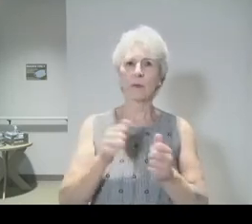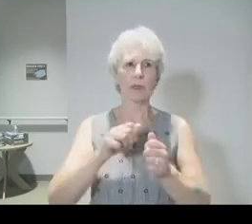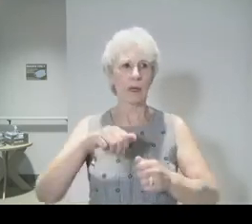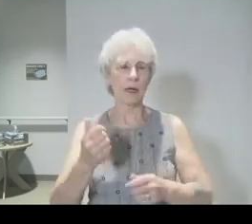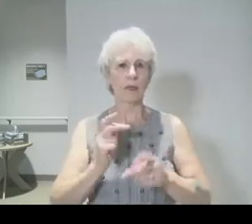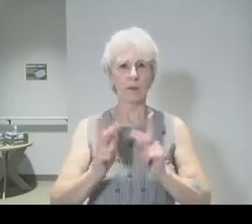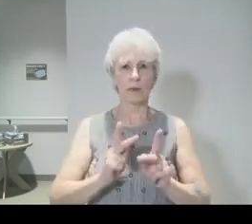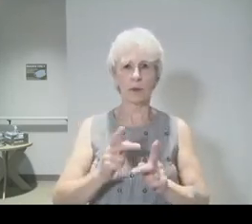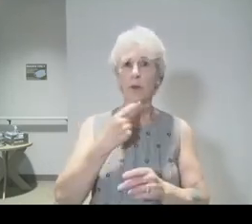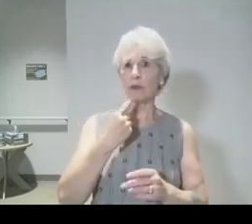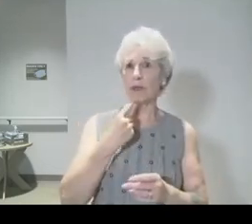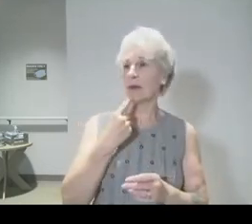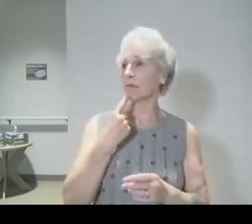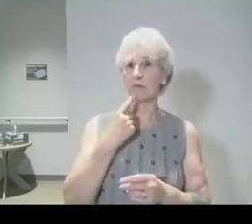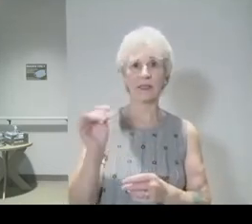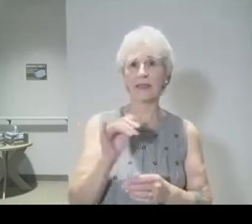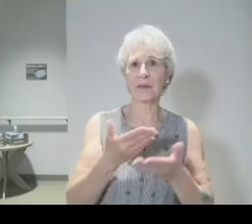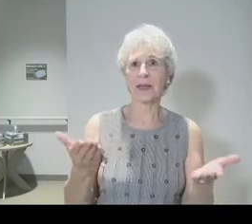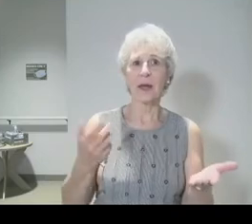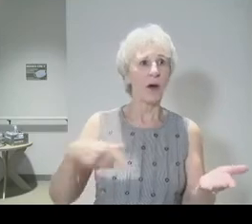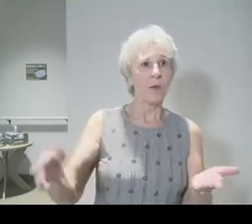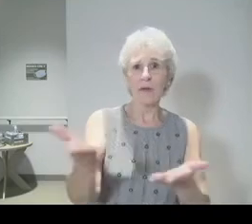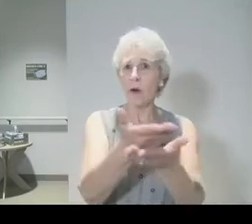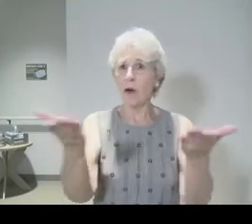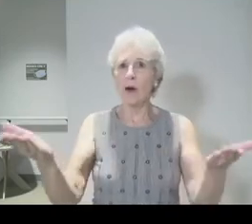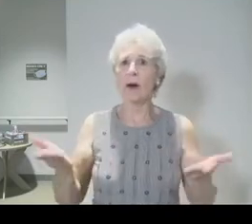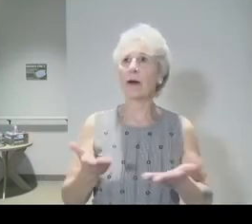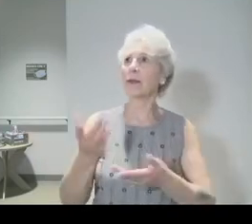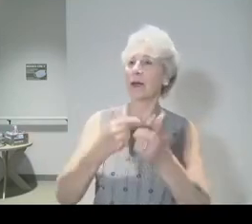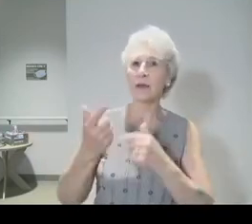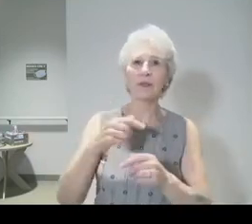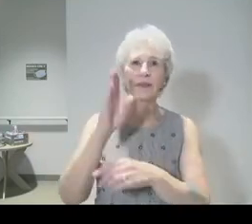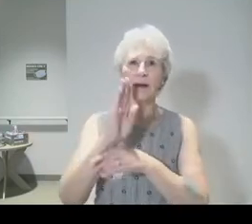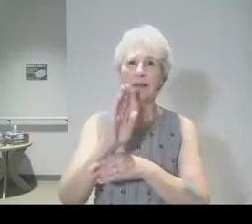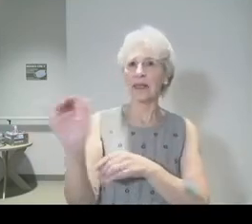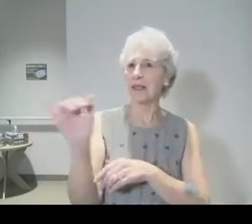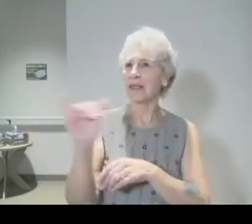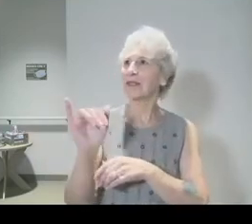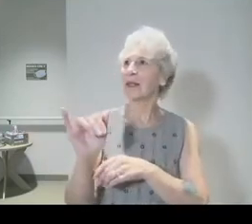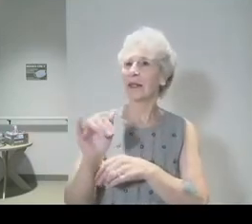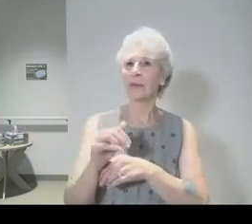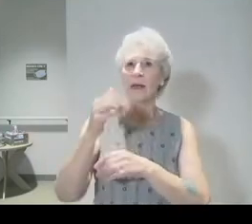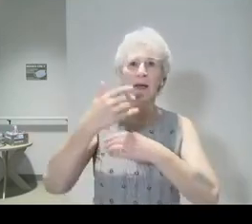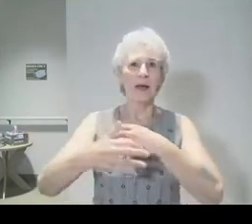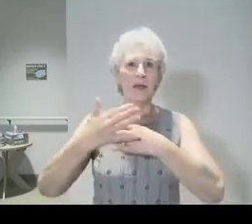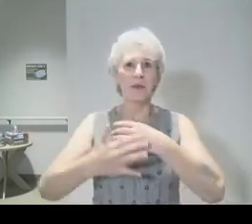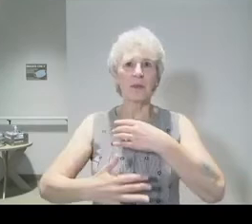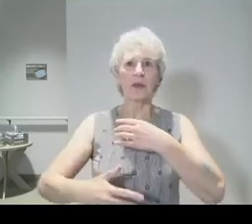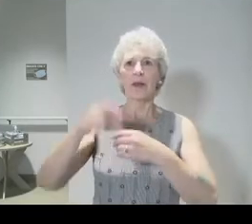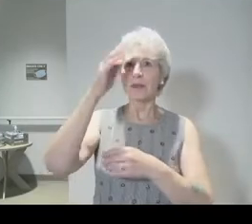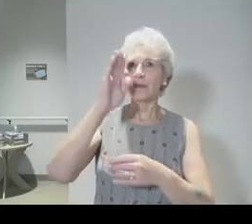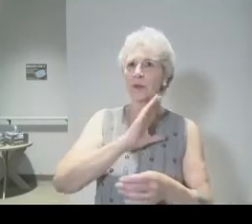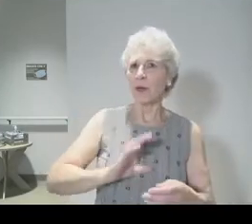people who are saying the same thing. We have all come to God on the same basis. It's the blood of Christ not my works not